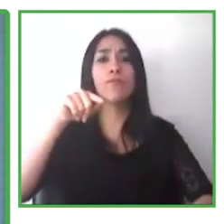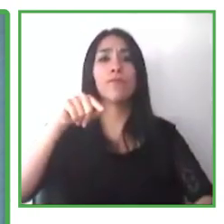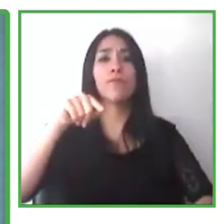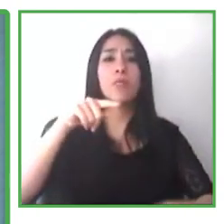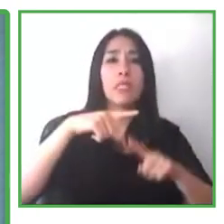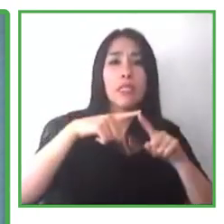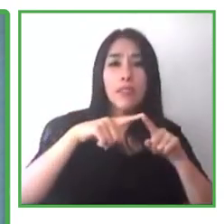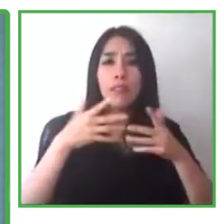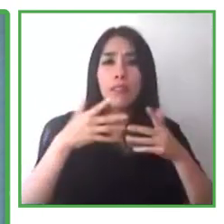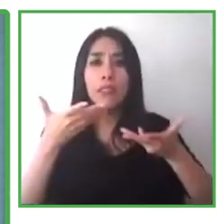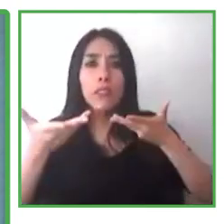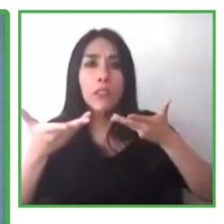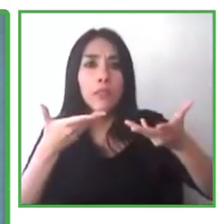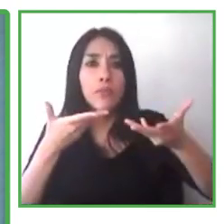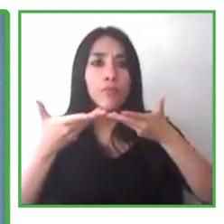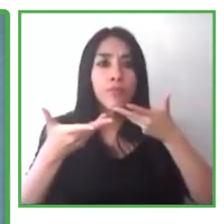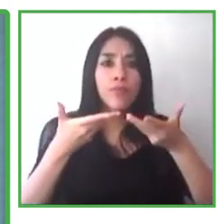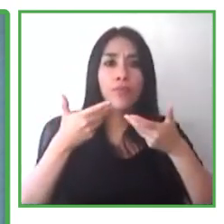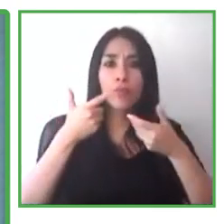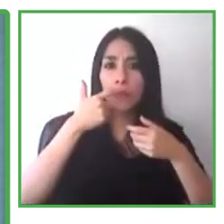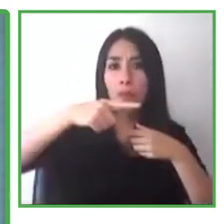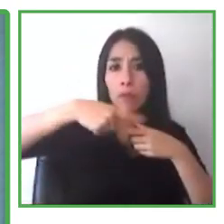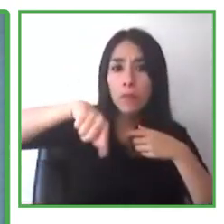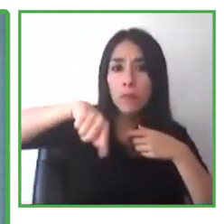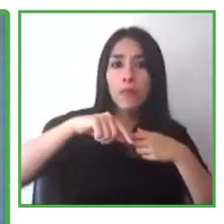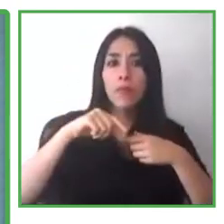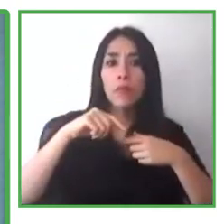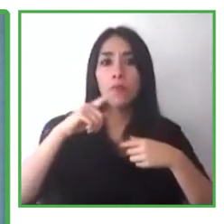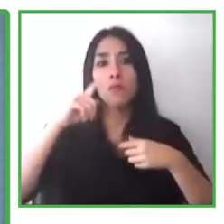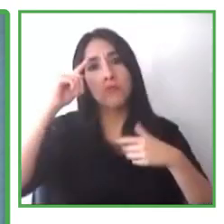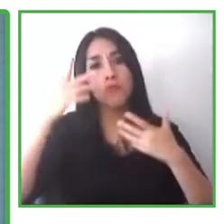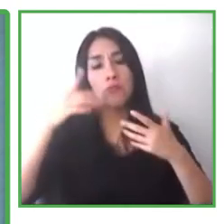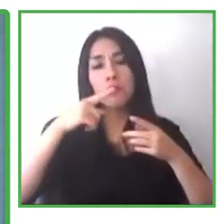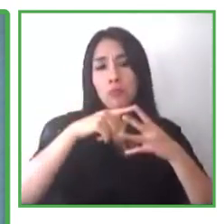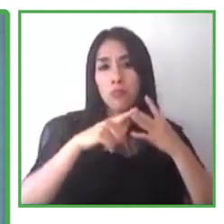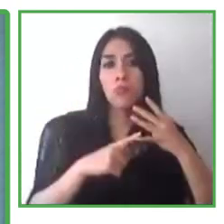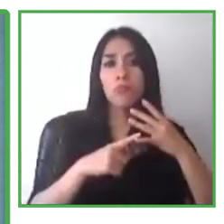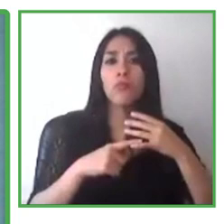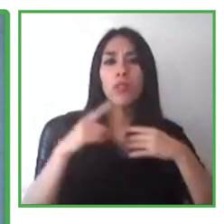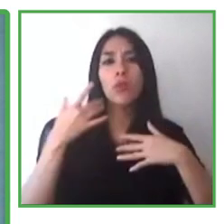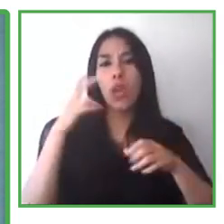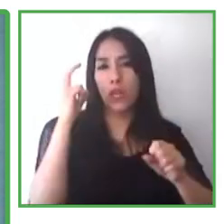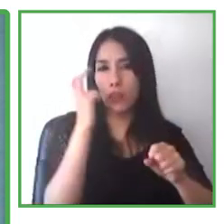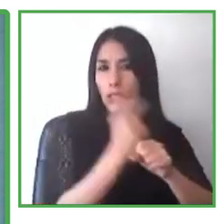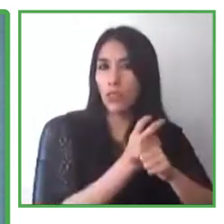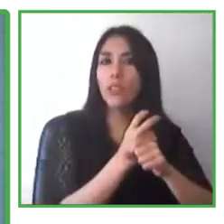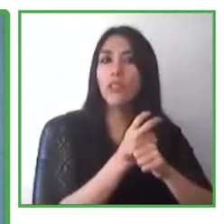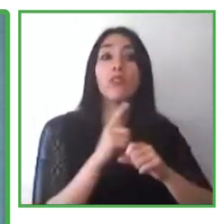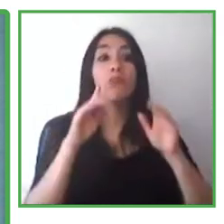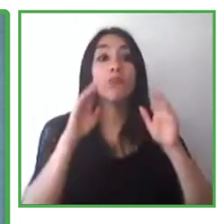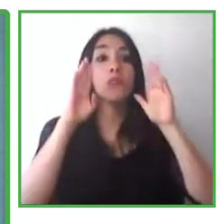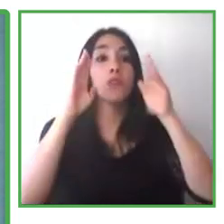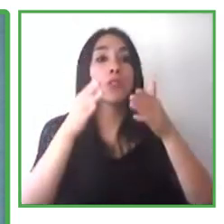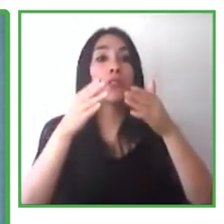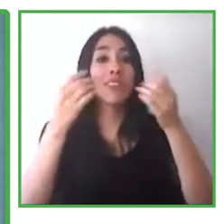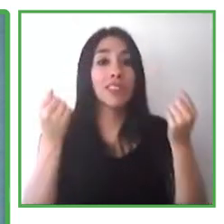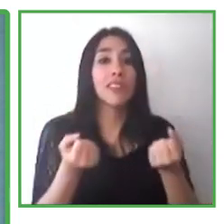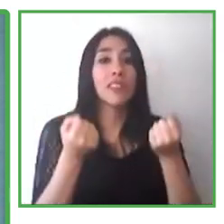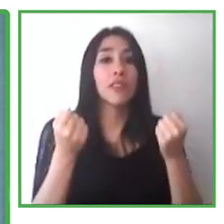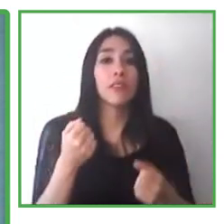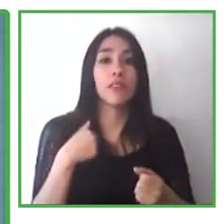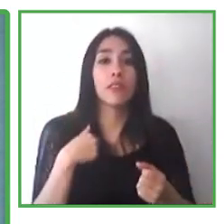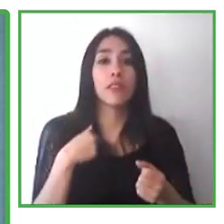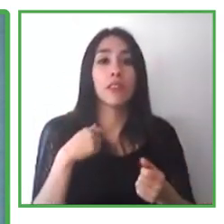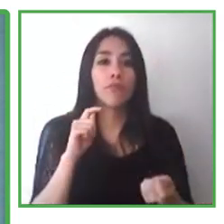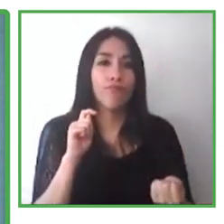What we do is, in fact, we adapted our recruitment and selection procedures. And we,